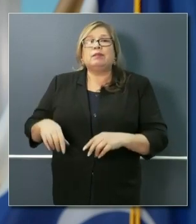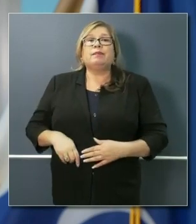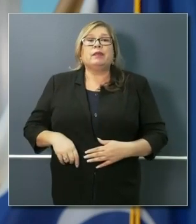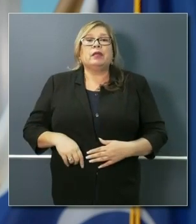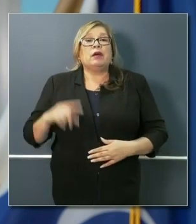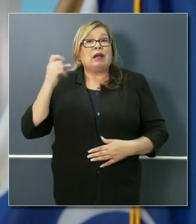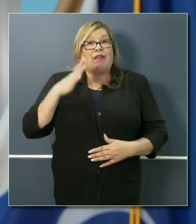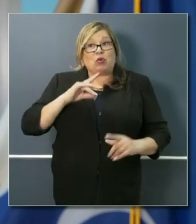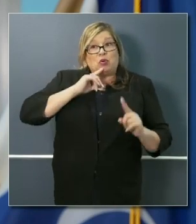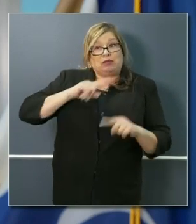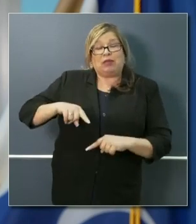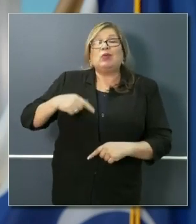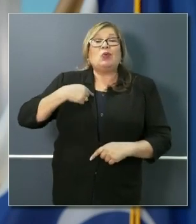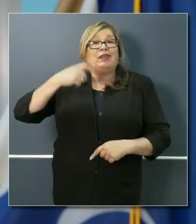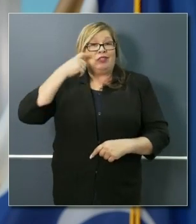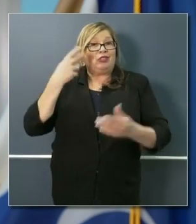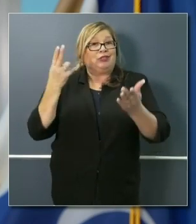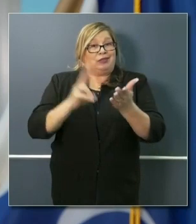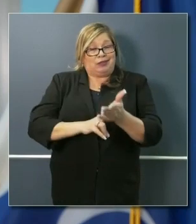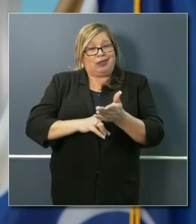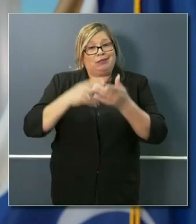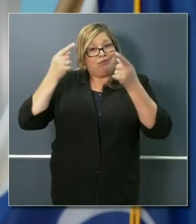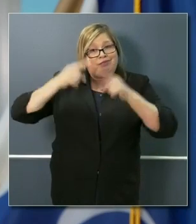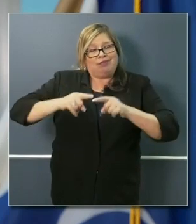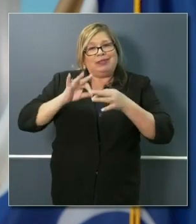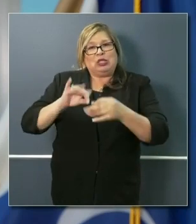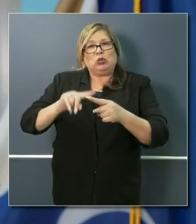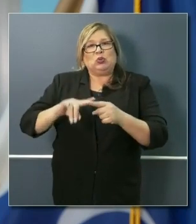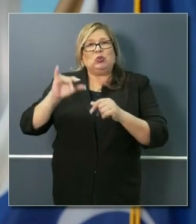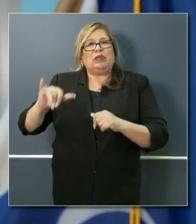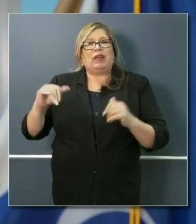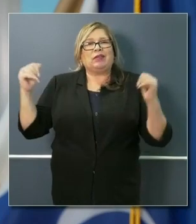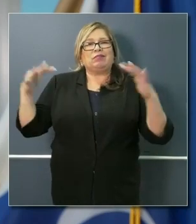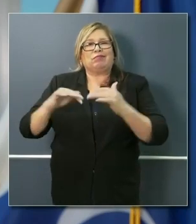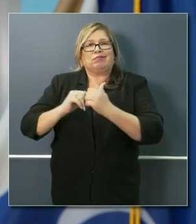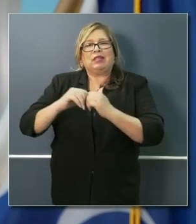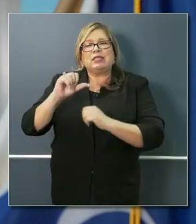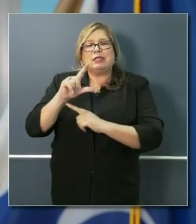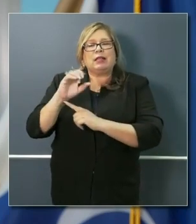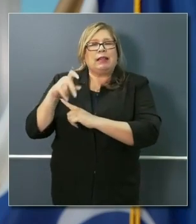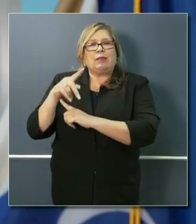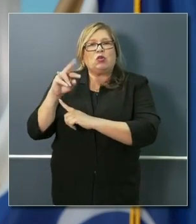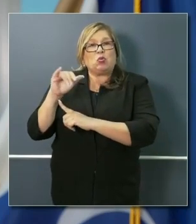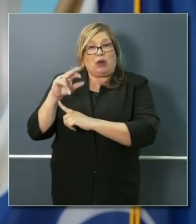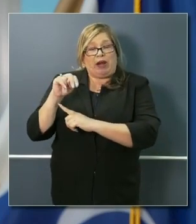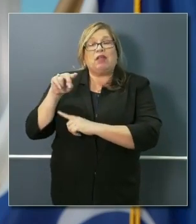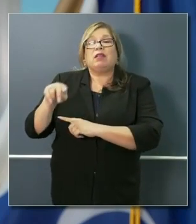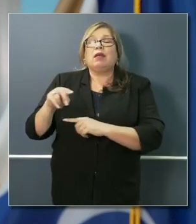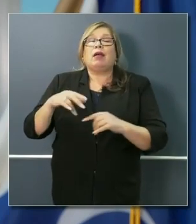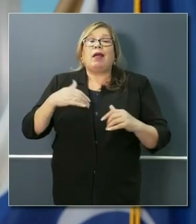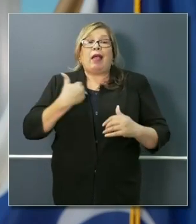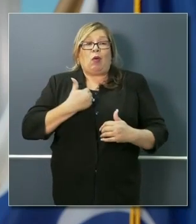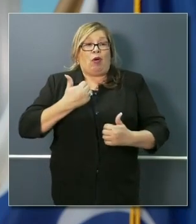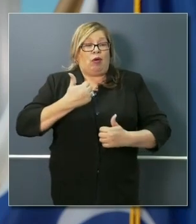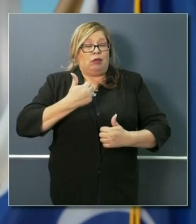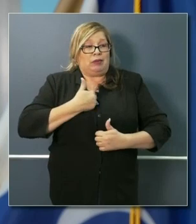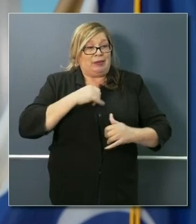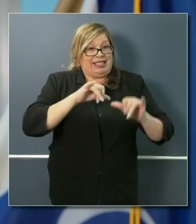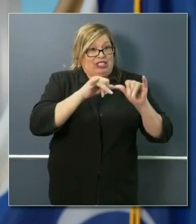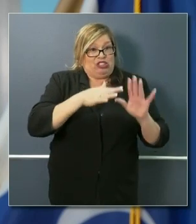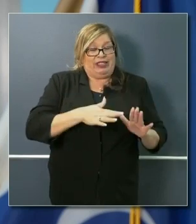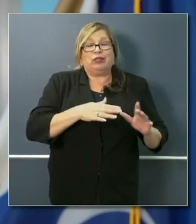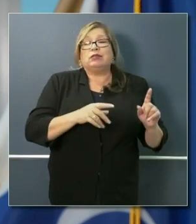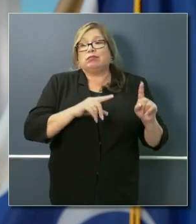of Engineers has been working to spec out what needs to get done there. We now have a contractor on the site, and we're working